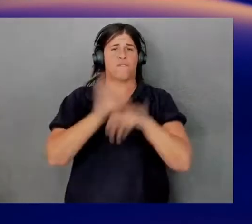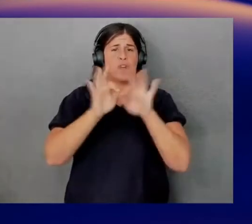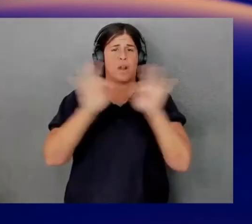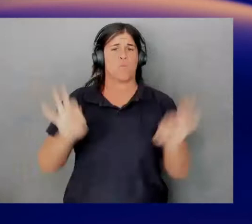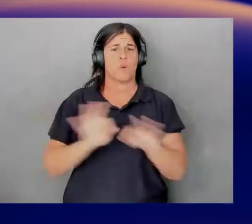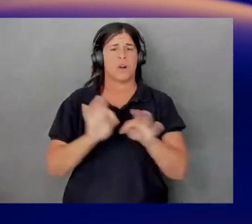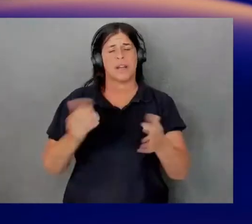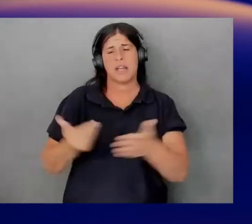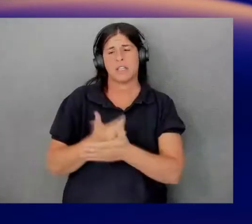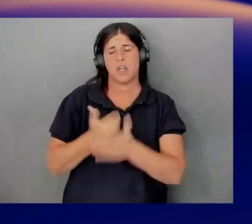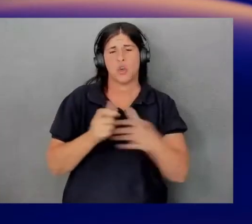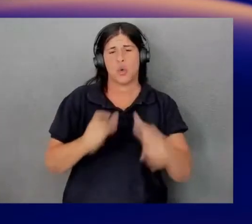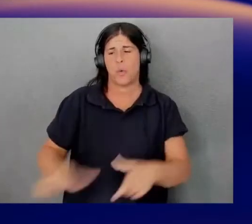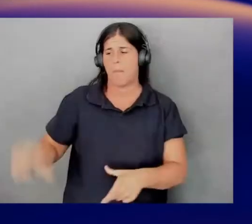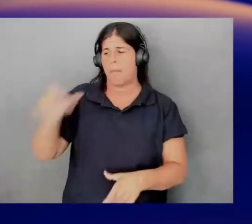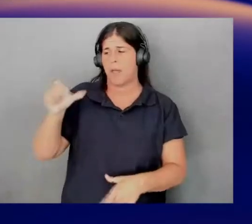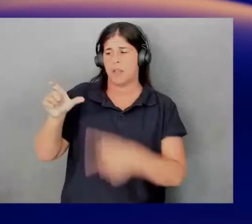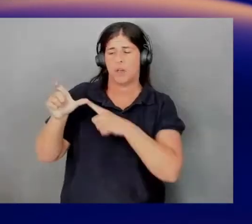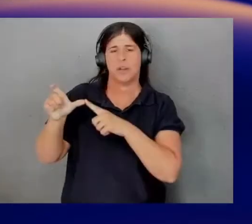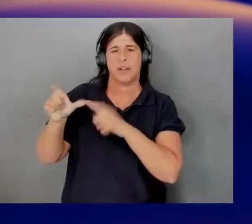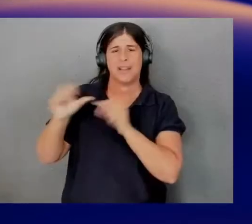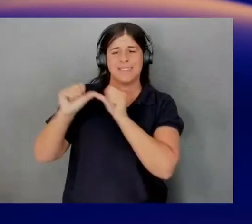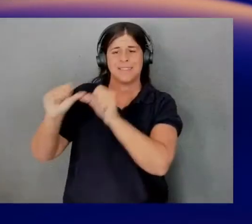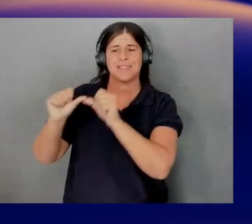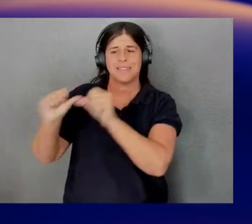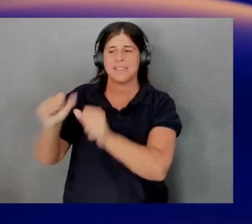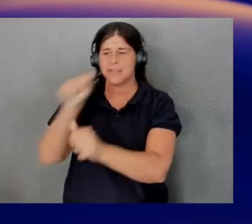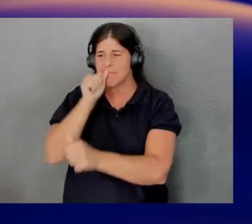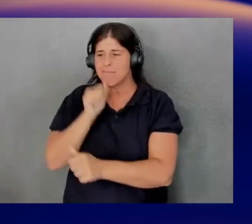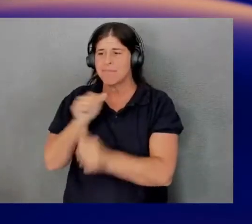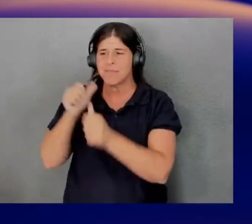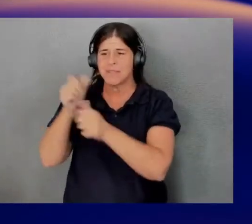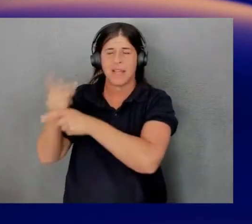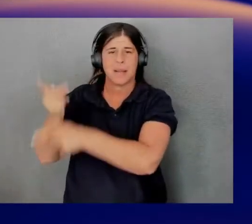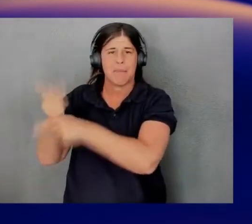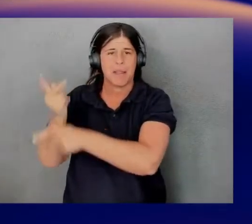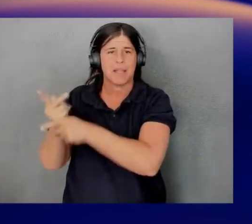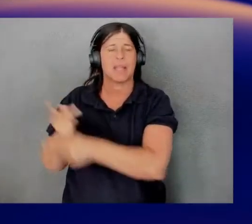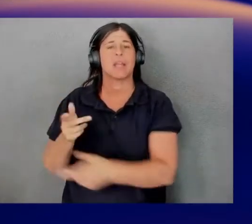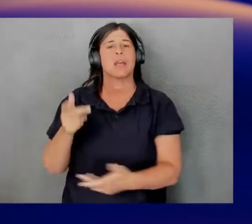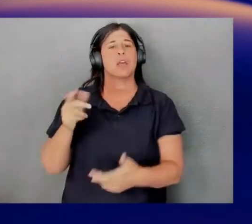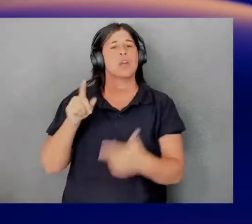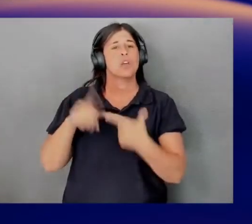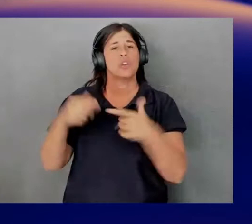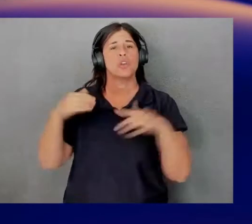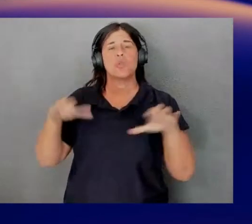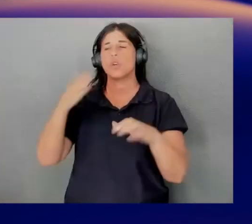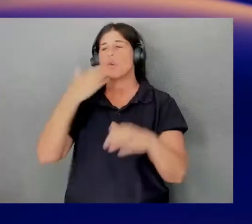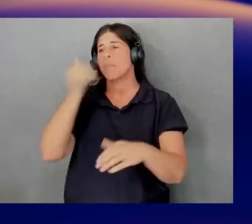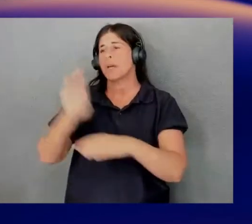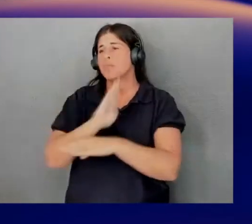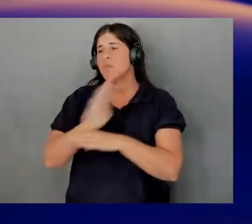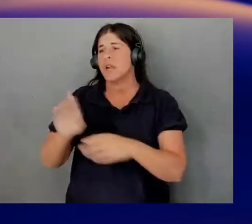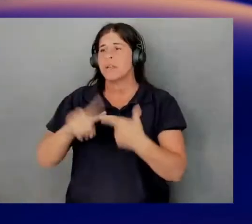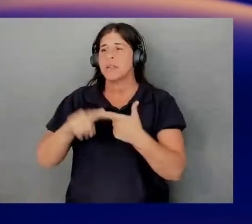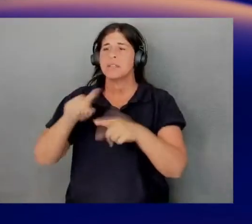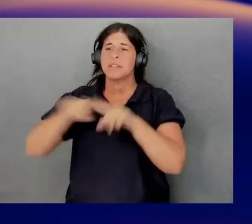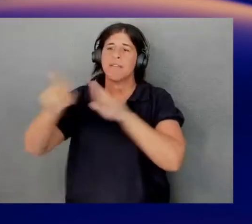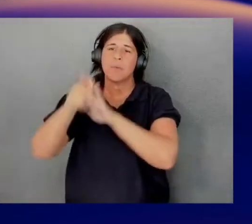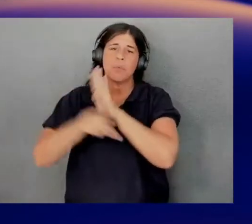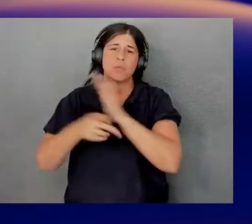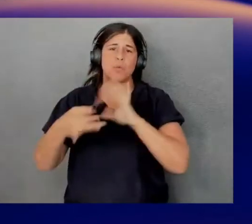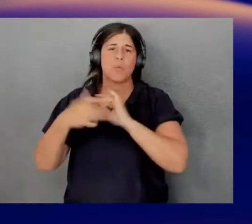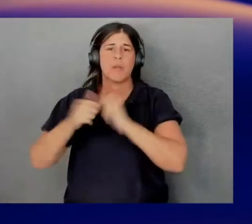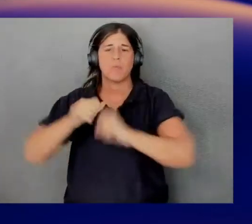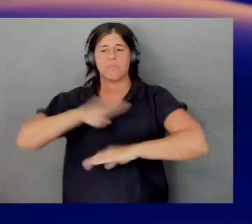new pillar, which is the sustainability pillar. So with this, you can follow best practices and these principles to meet your